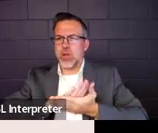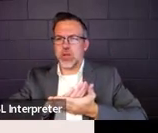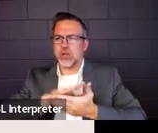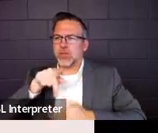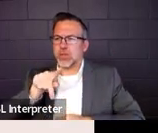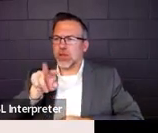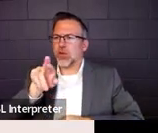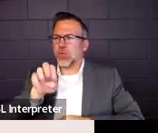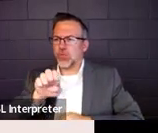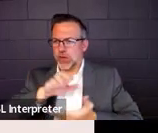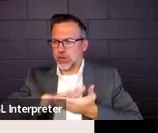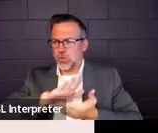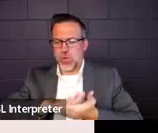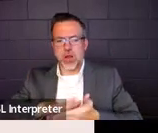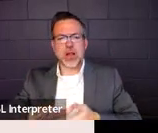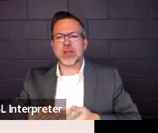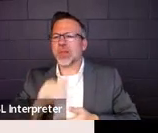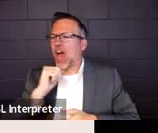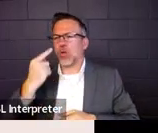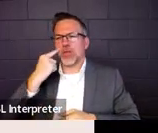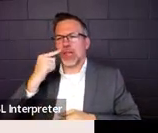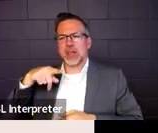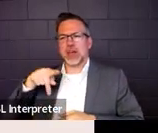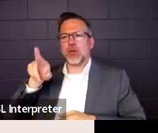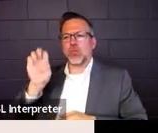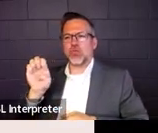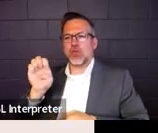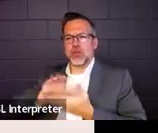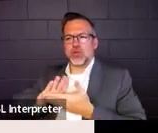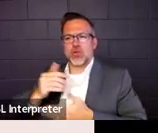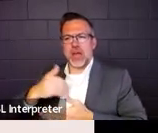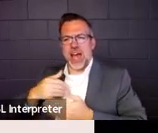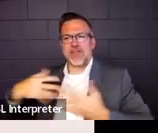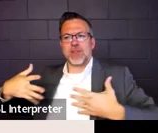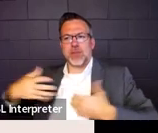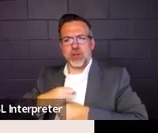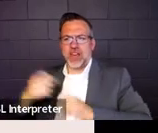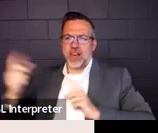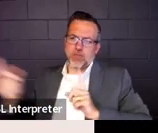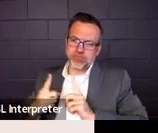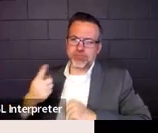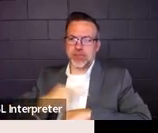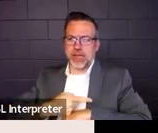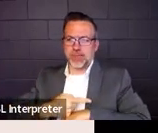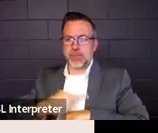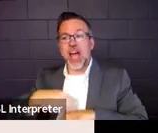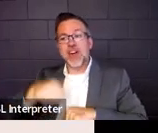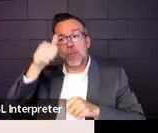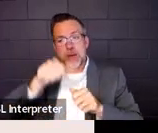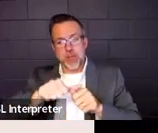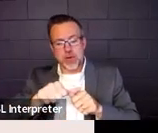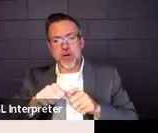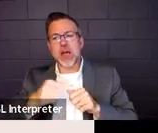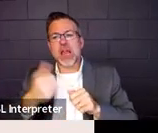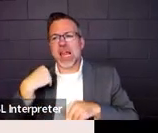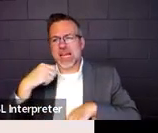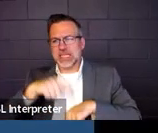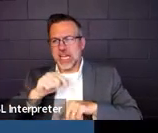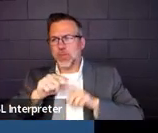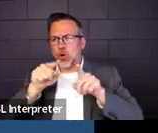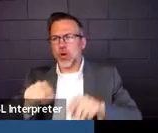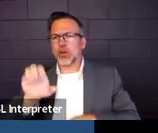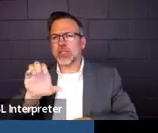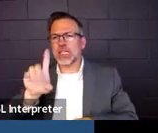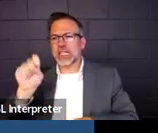such a thing as abbreviated day for preschool. I know that when we were on site last cohort reviewing CDS sites,